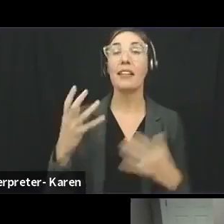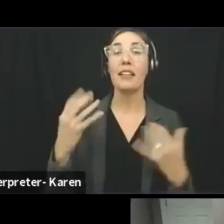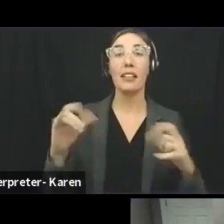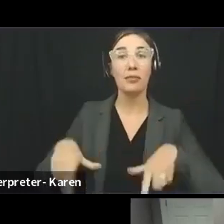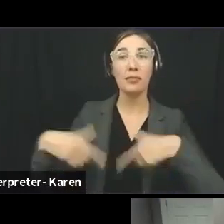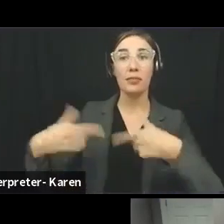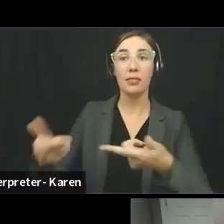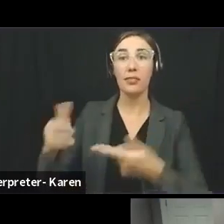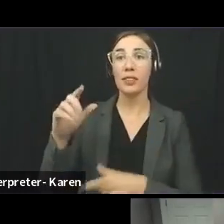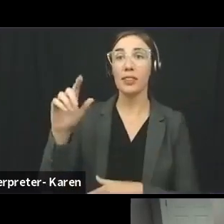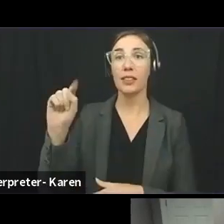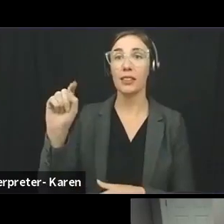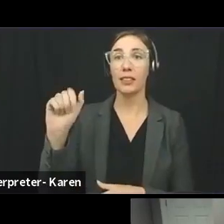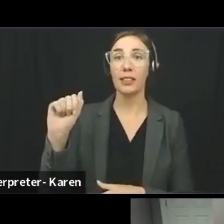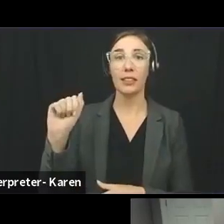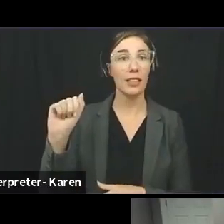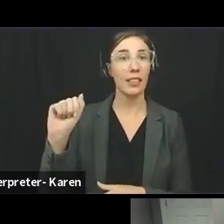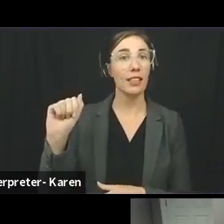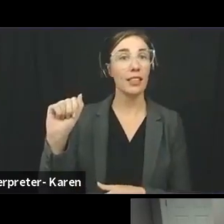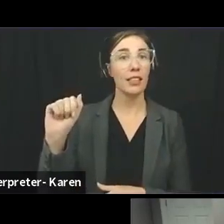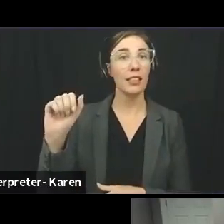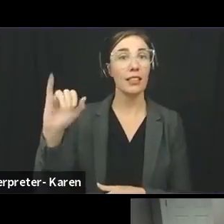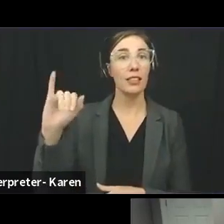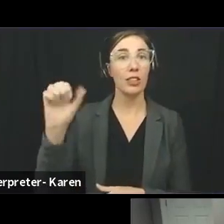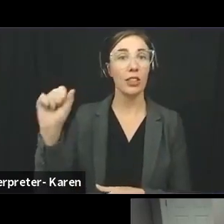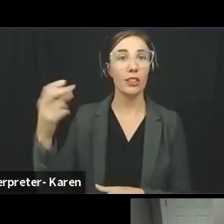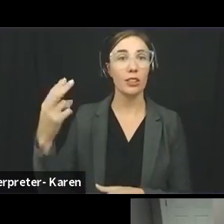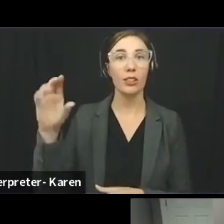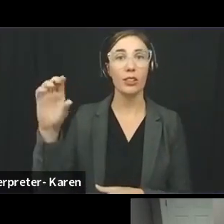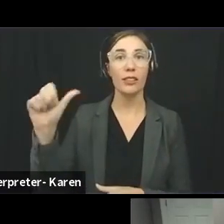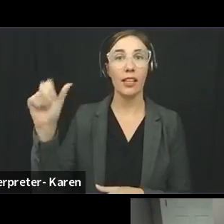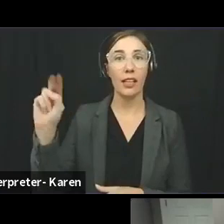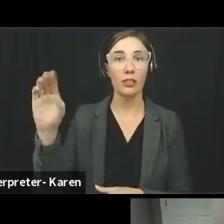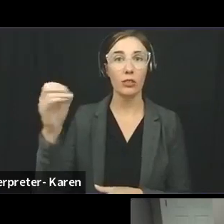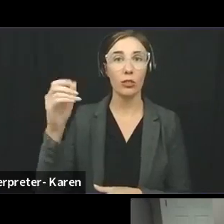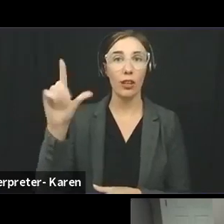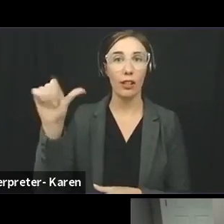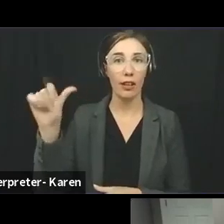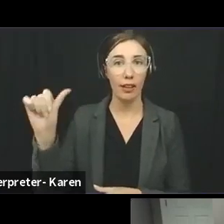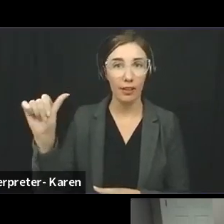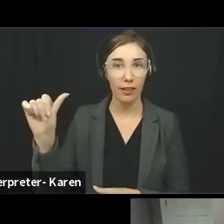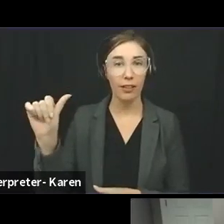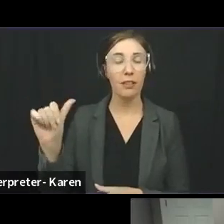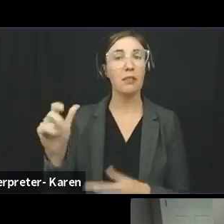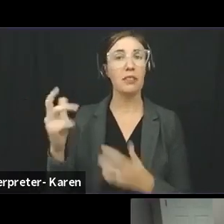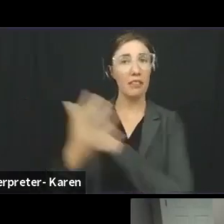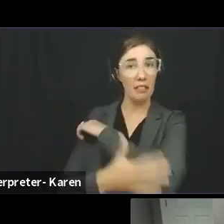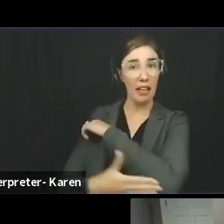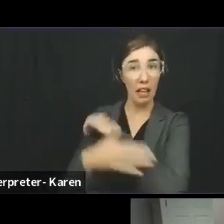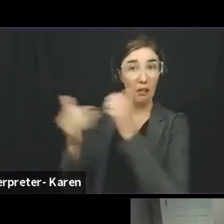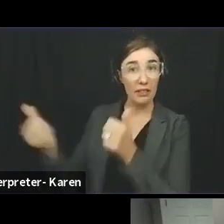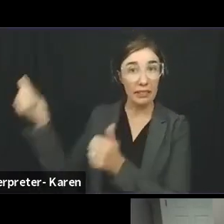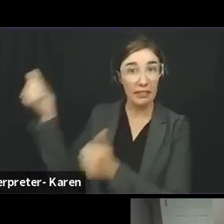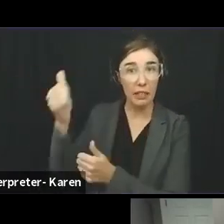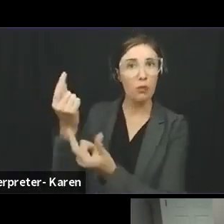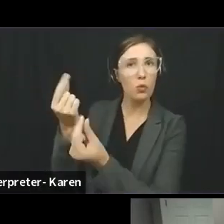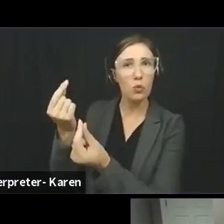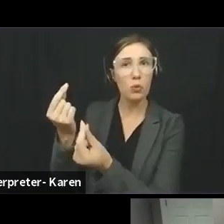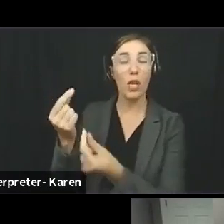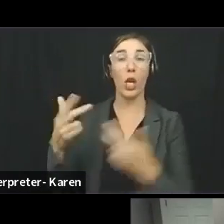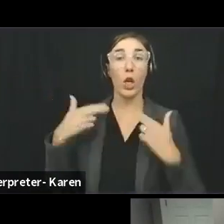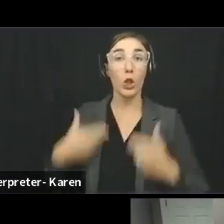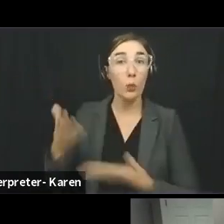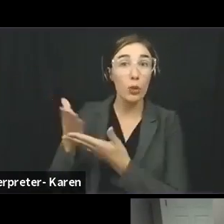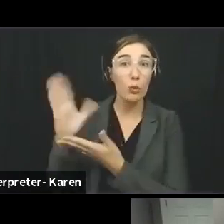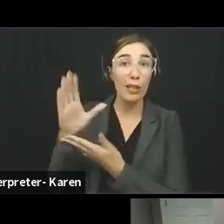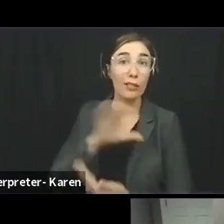Tejesh Sanchala to talk about what we're doing here in the county, from the county executive and the Human Rights Commission's